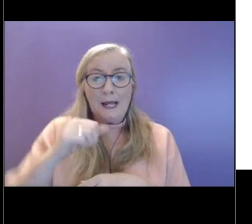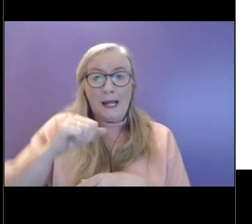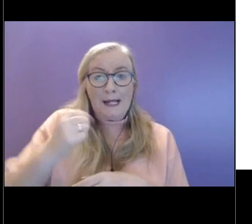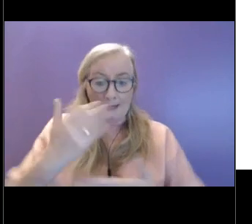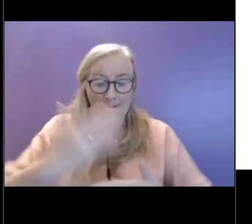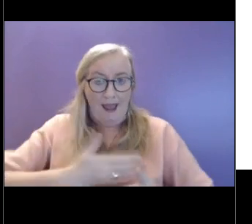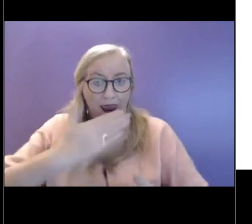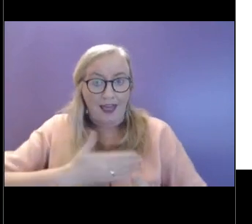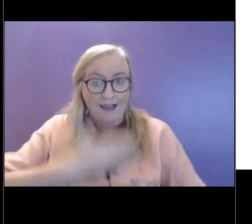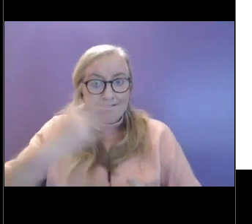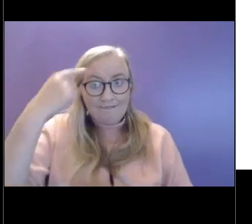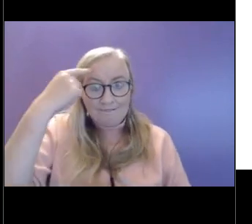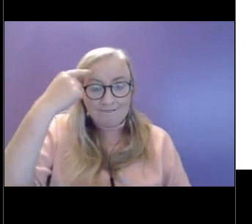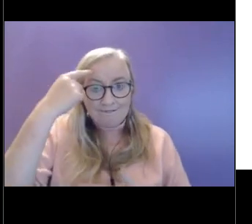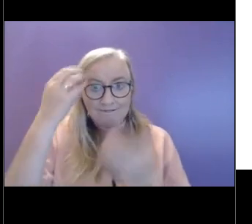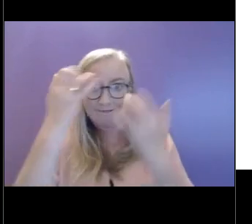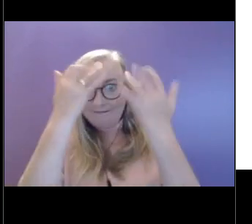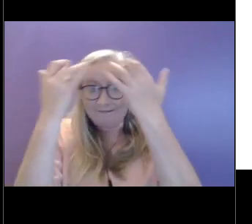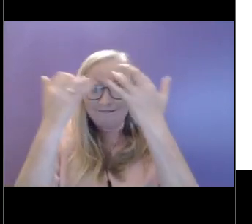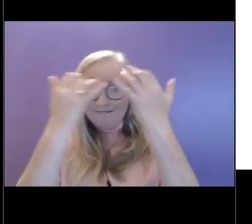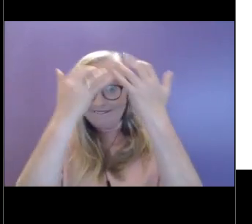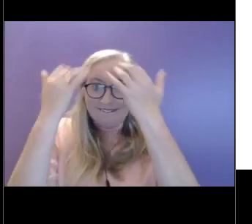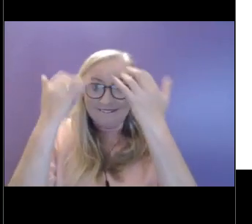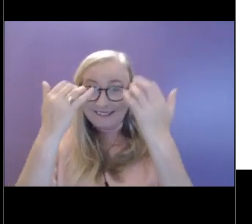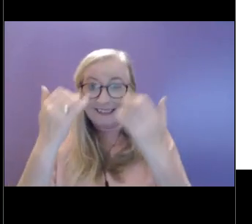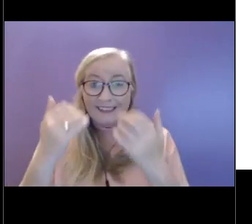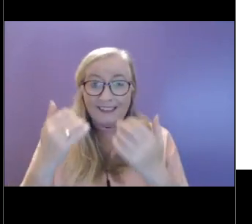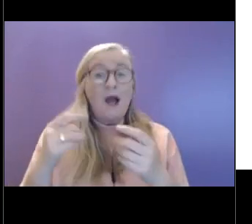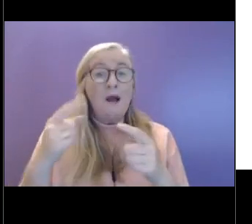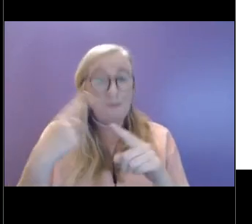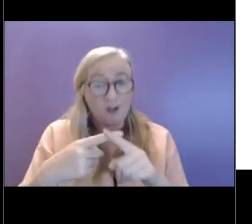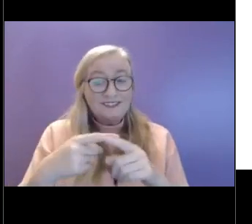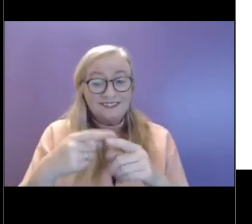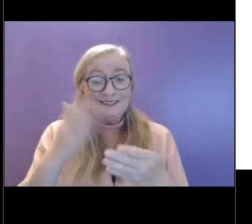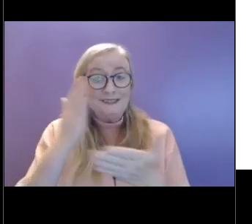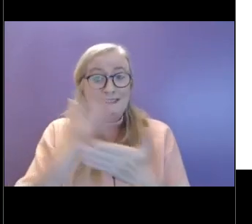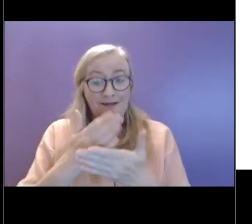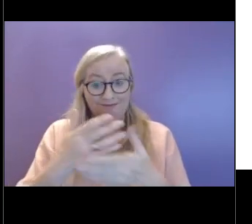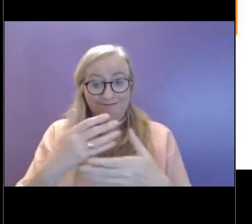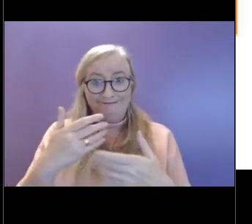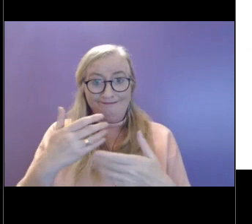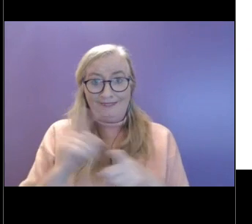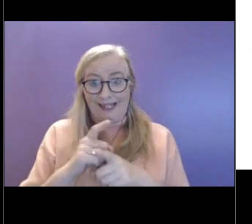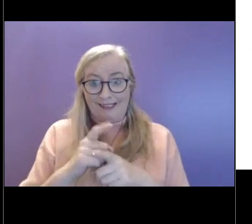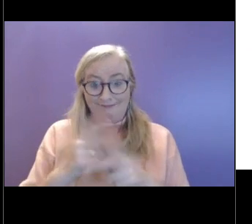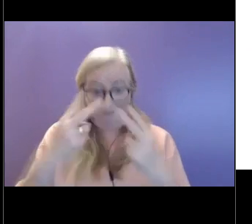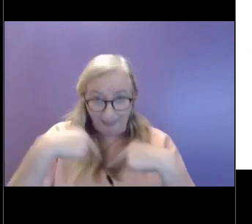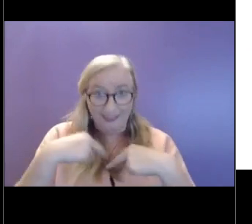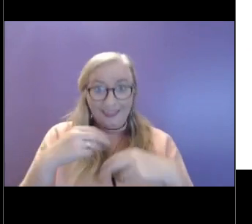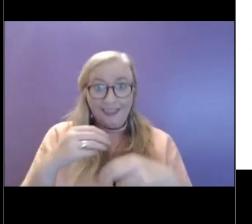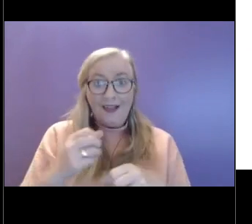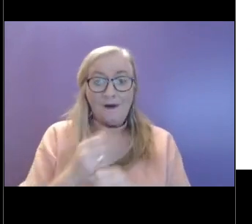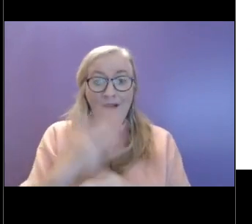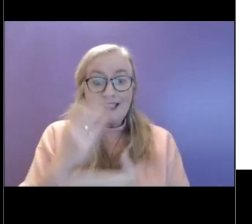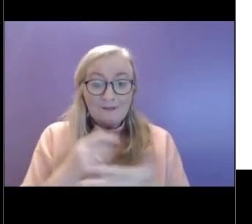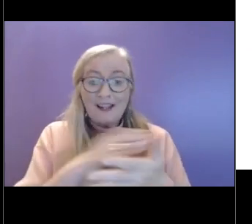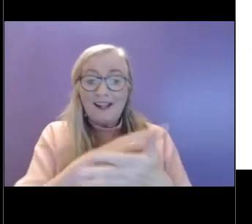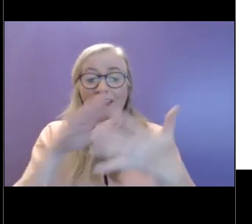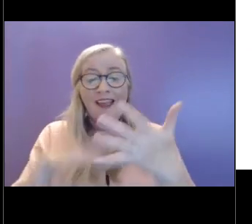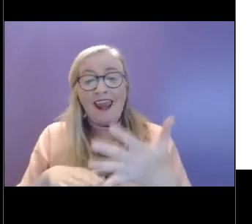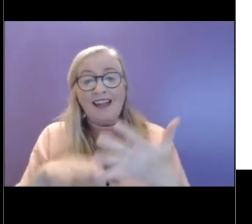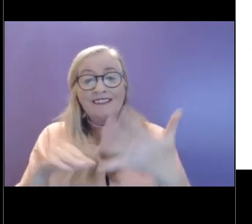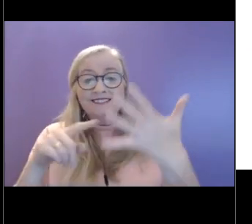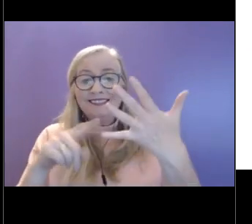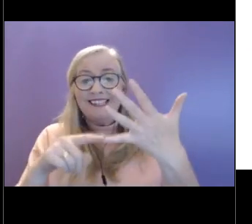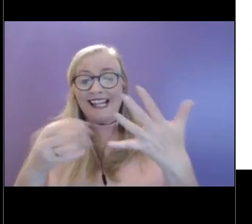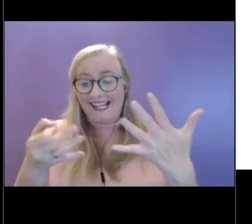and helps take us out of ourselves. And then the last one is to give. Now,